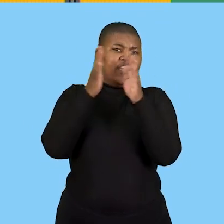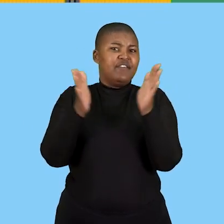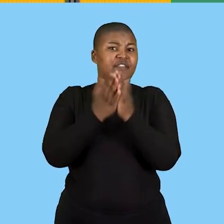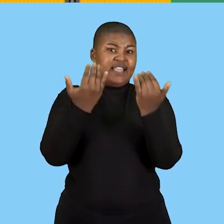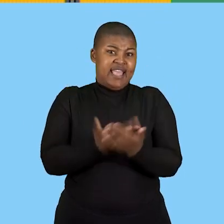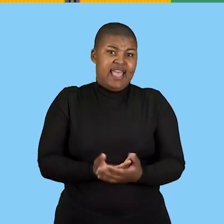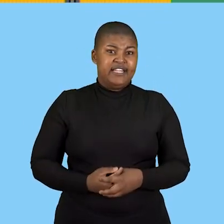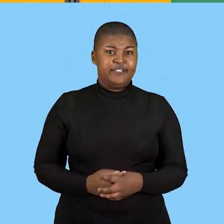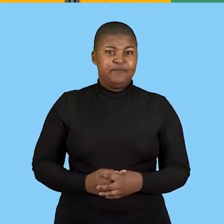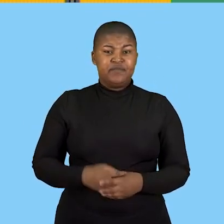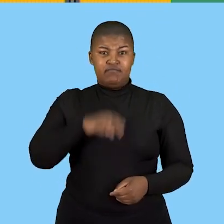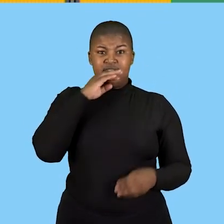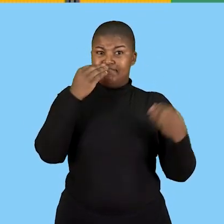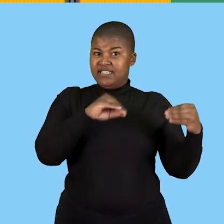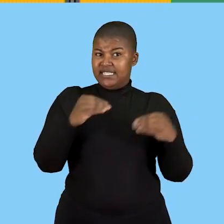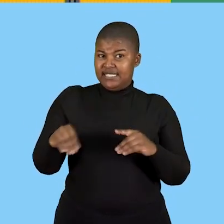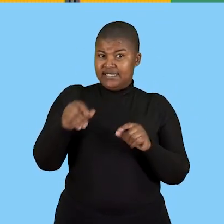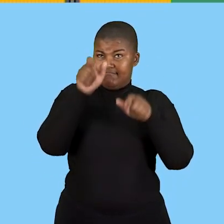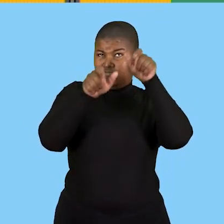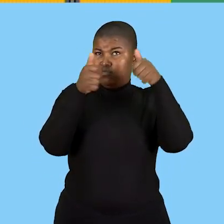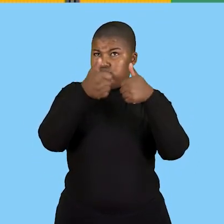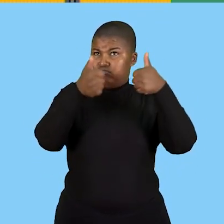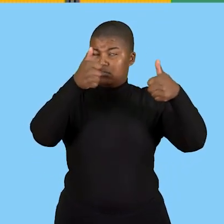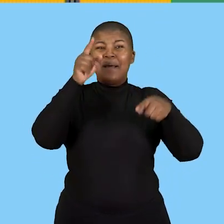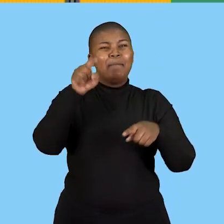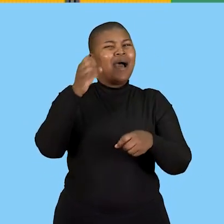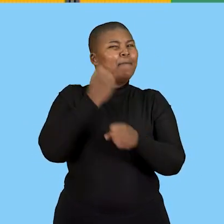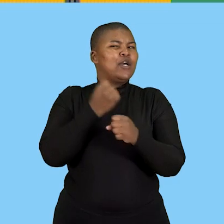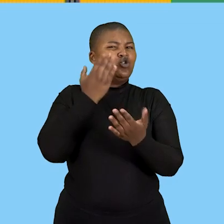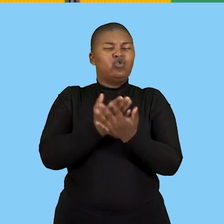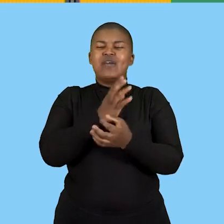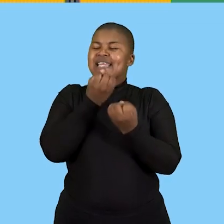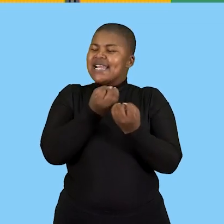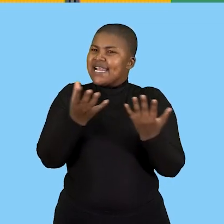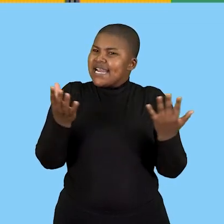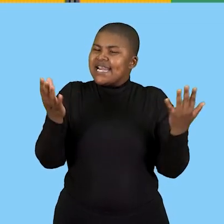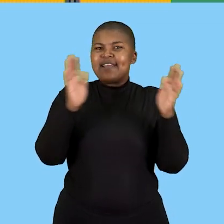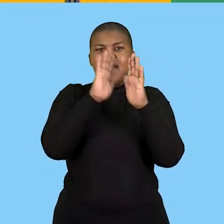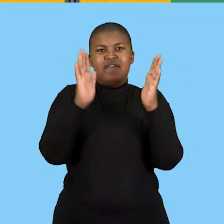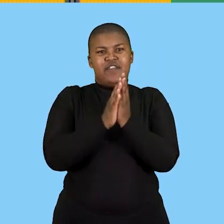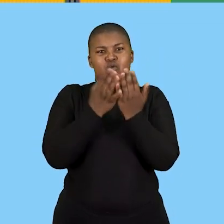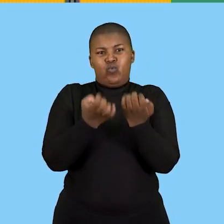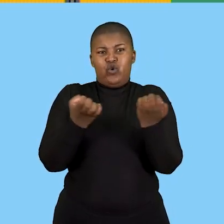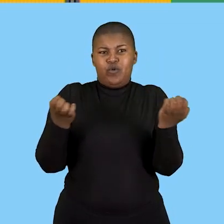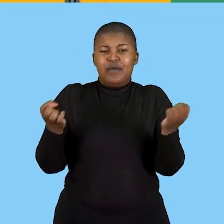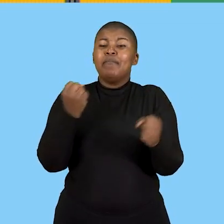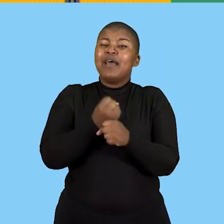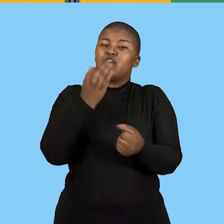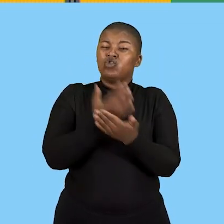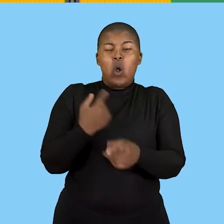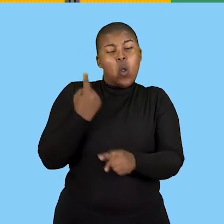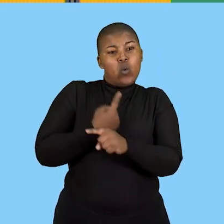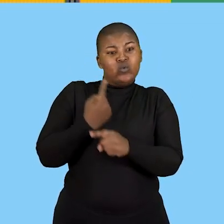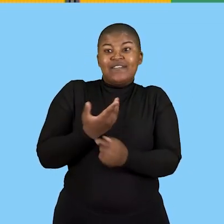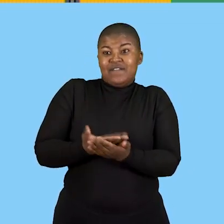the business owner should provide and maintain all the equipment that is necessary